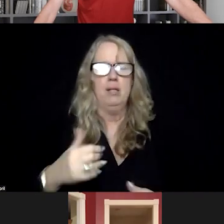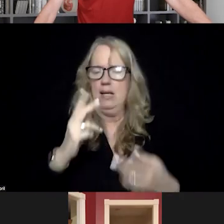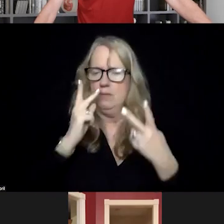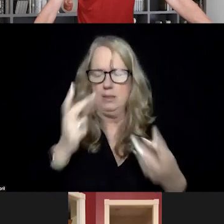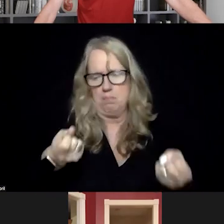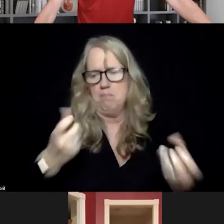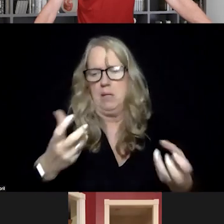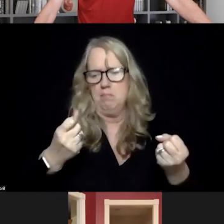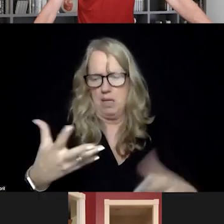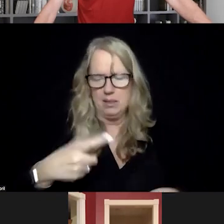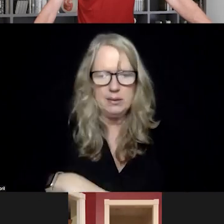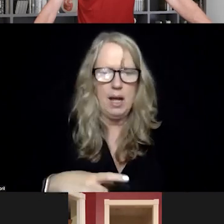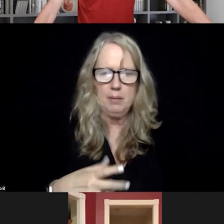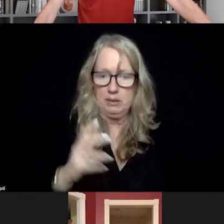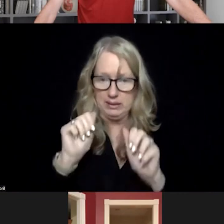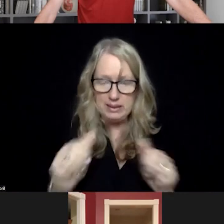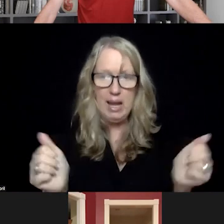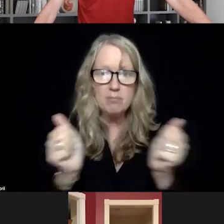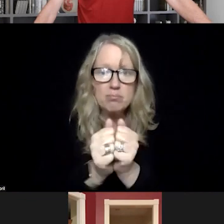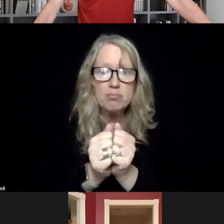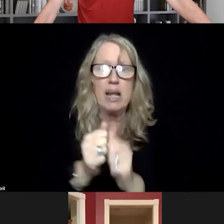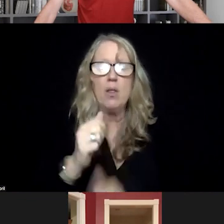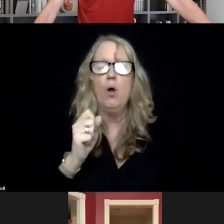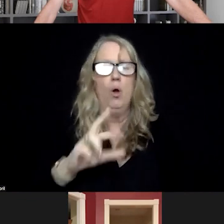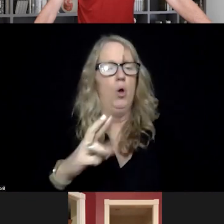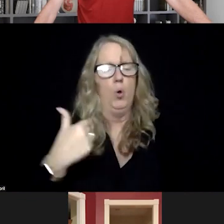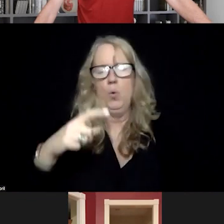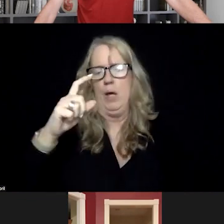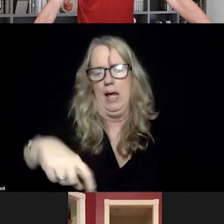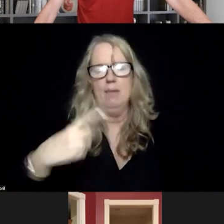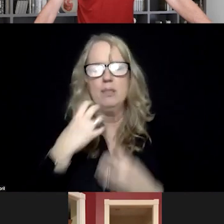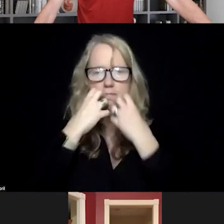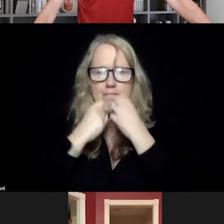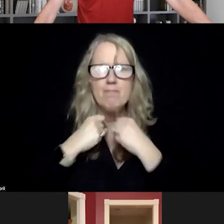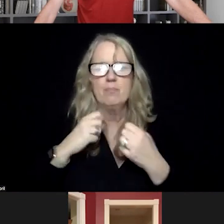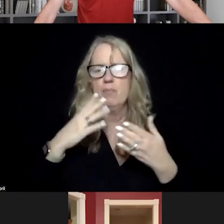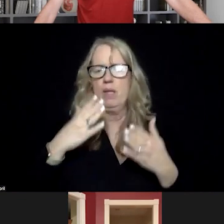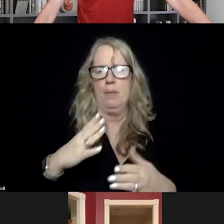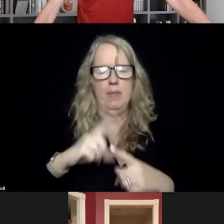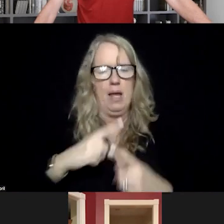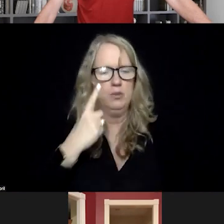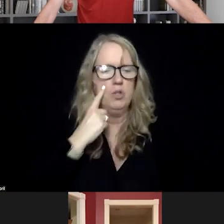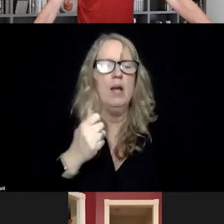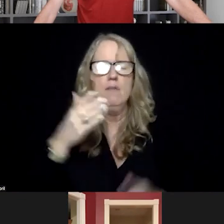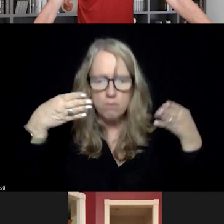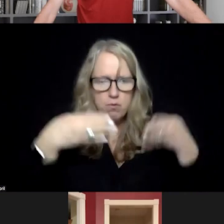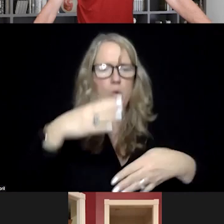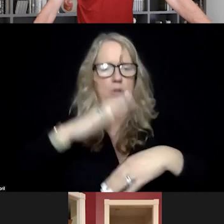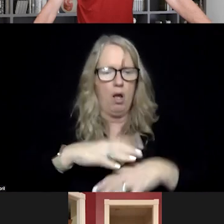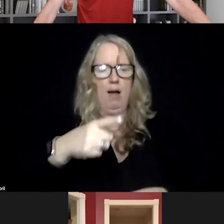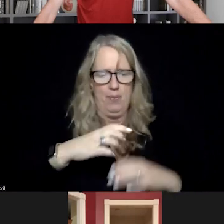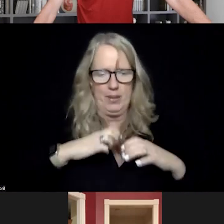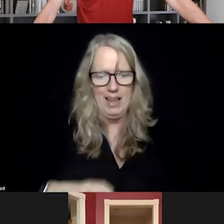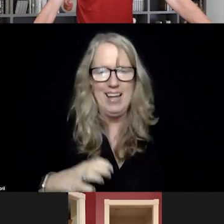times. And so can we coexist? Yeah, but we have to do it in a meaningful way with always client centered first. And like I said,